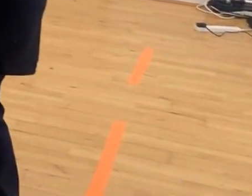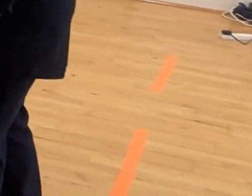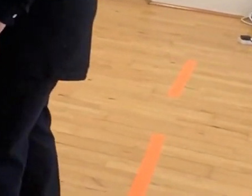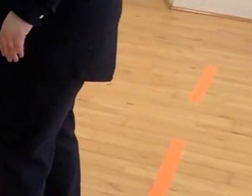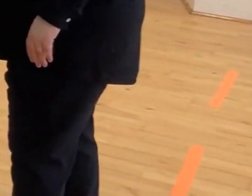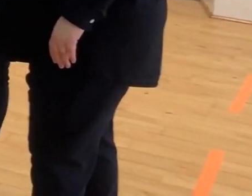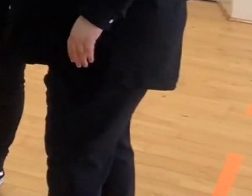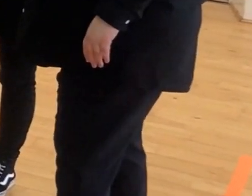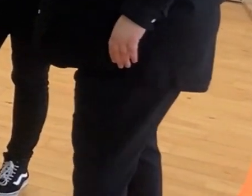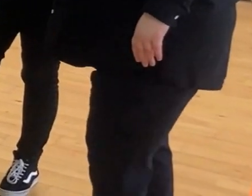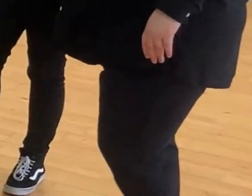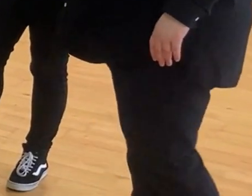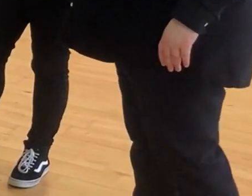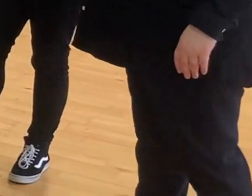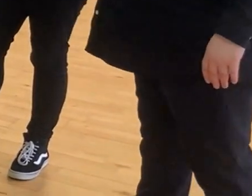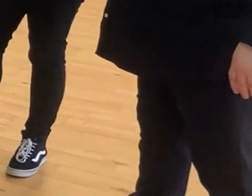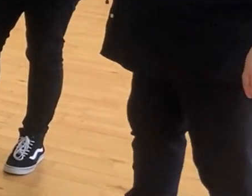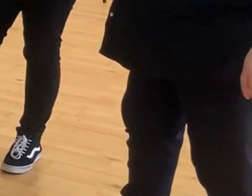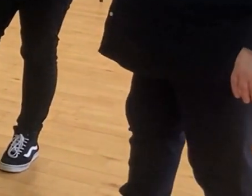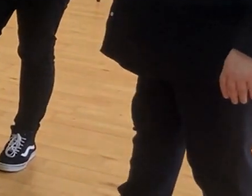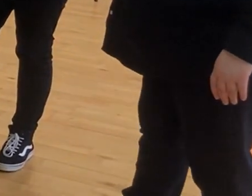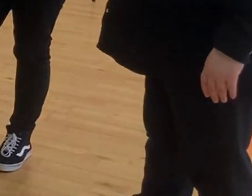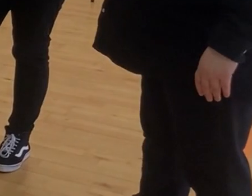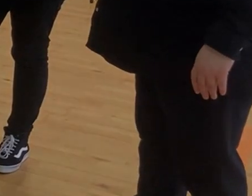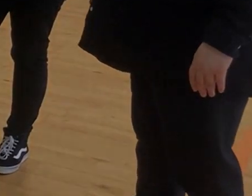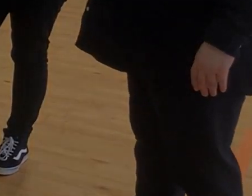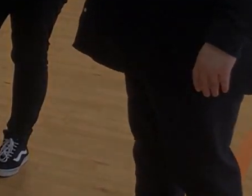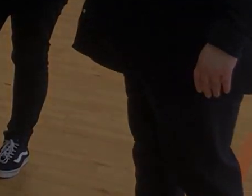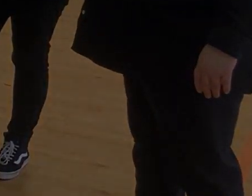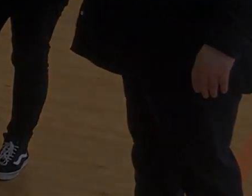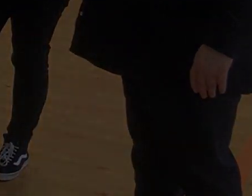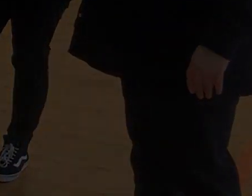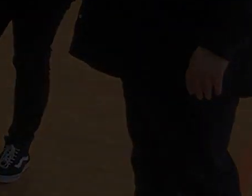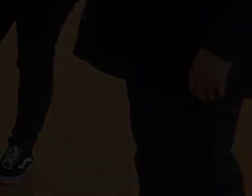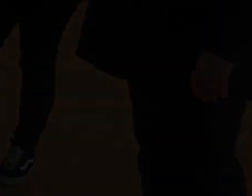where that came from, don't ask me well. This is that kind of one of those.